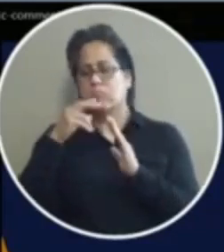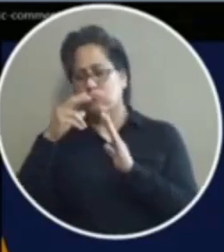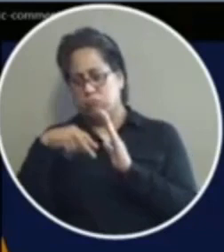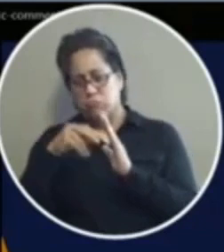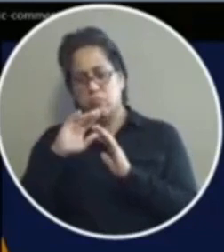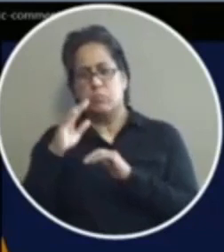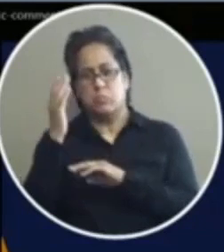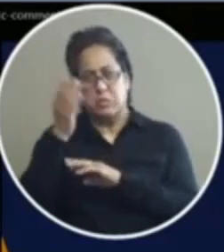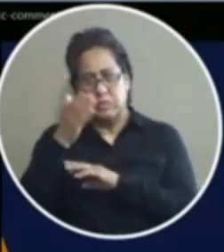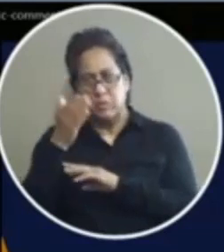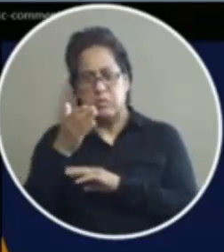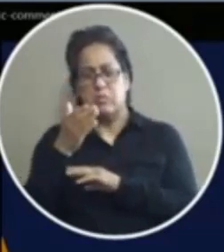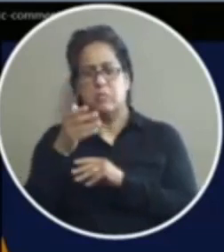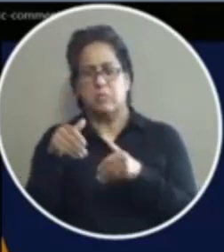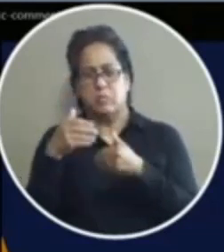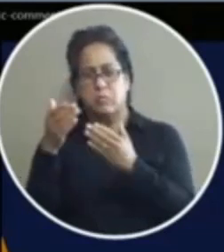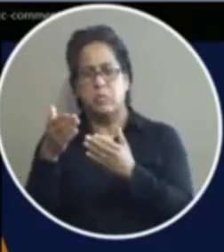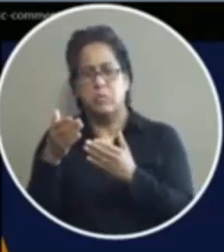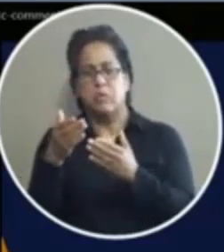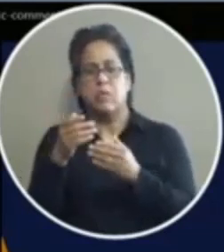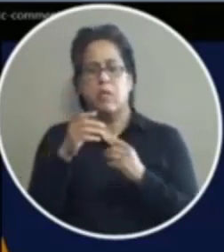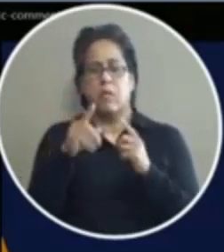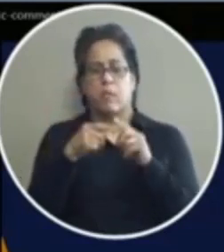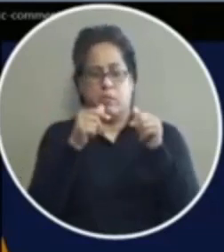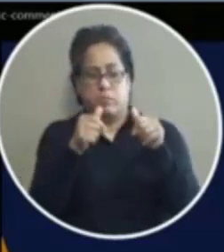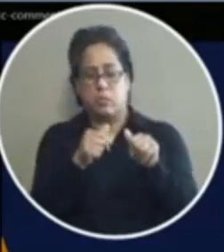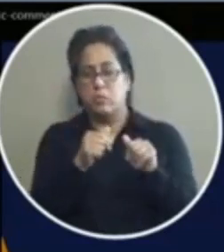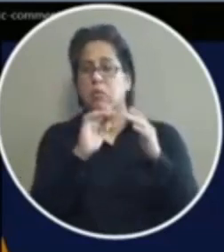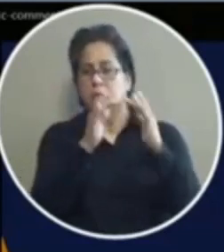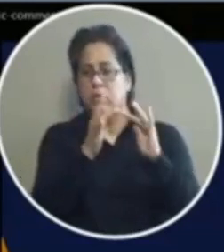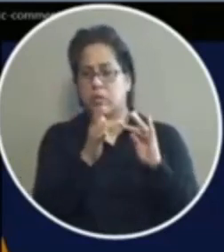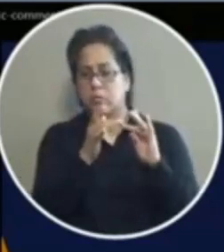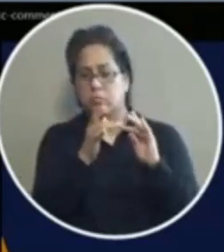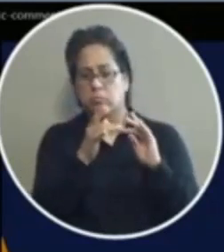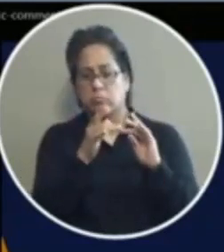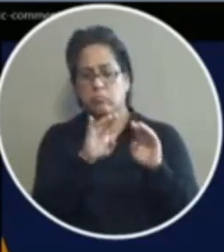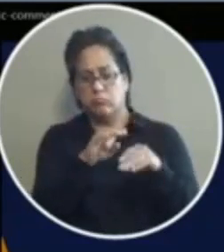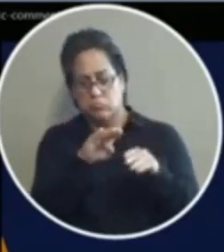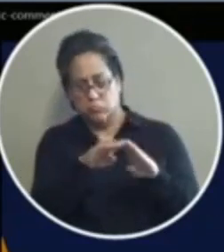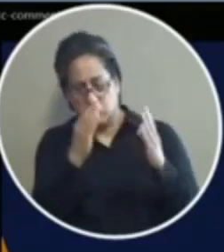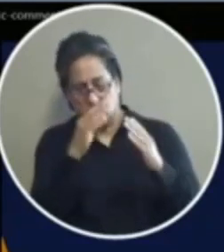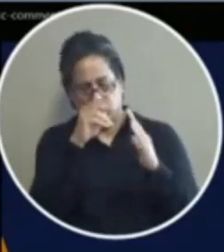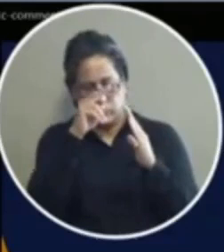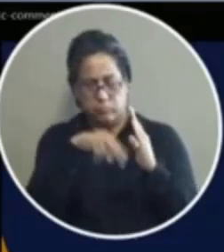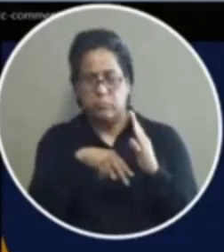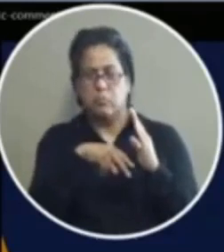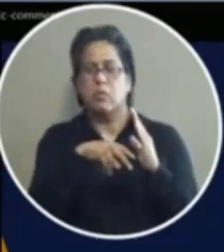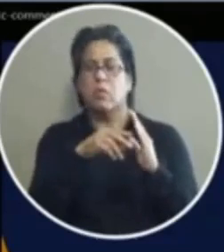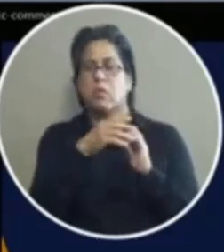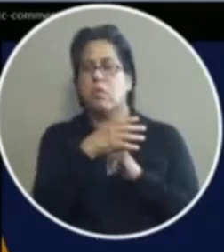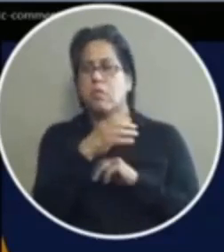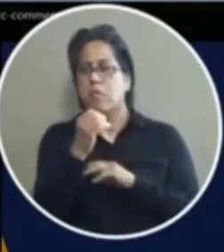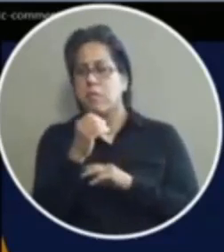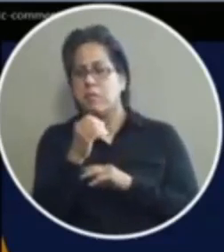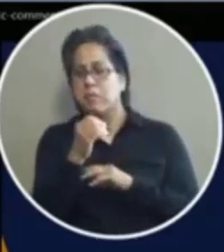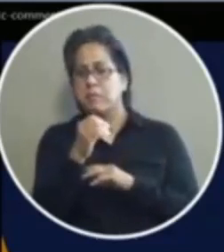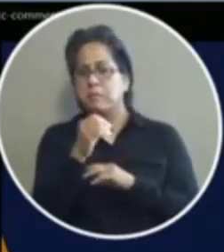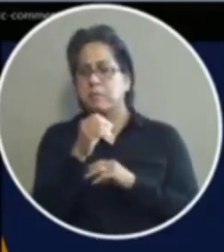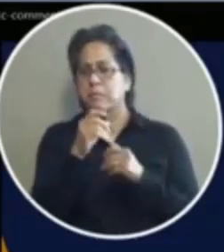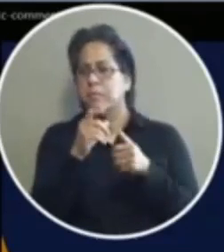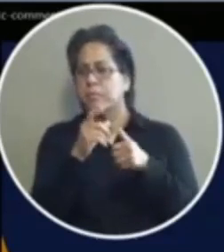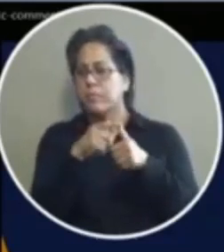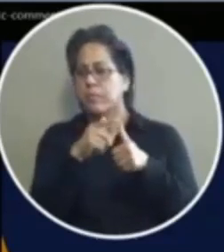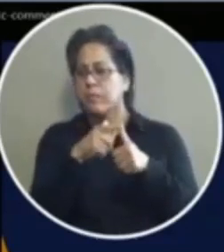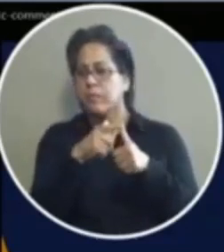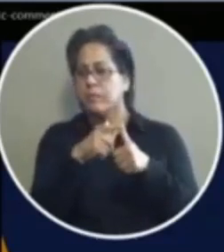that has been presented to you uh once it was posted online uh i mean you asked someone to do a and they came